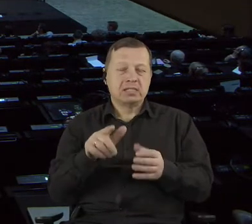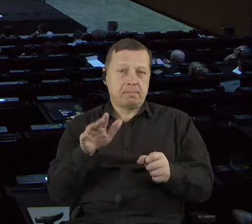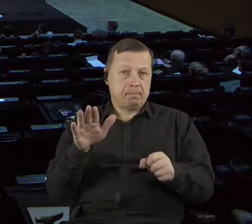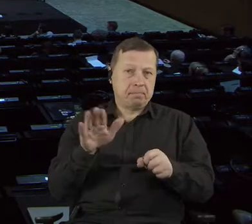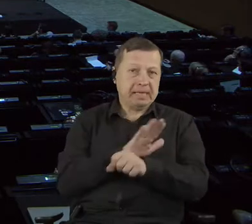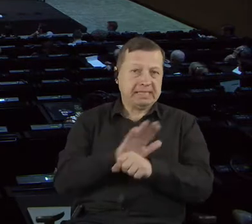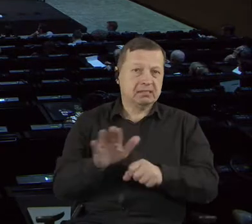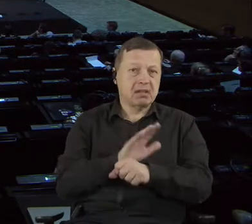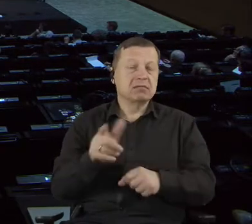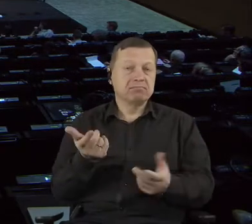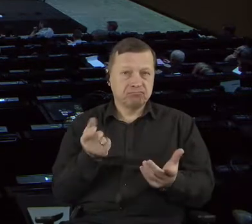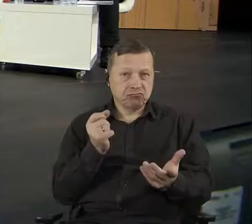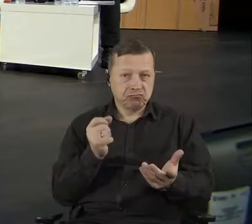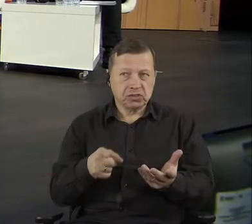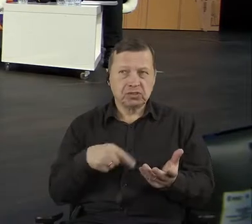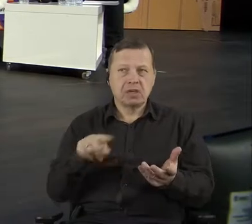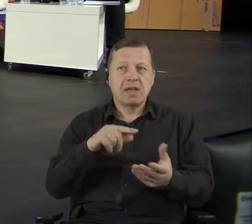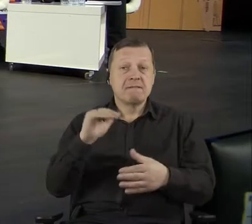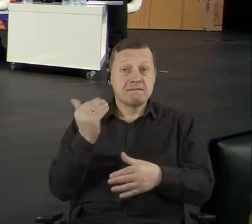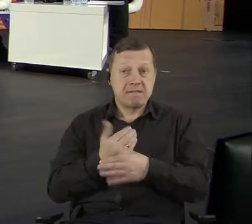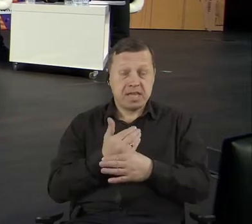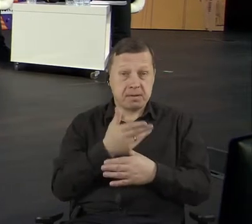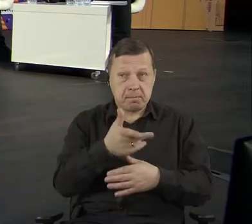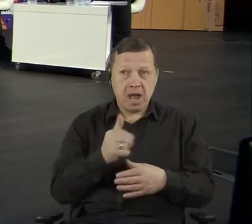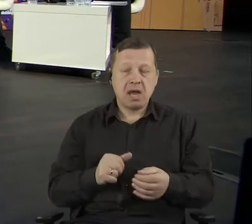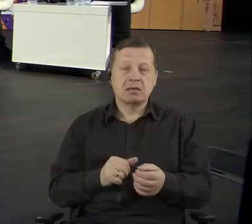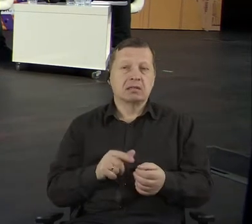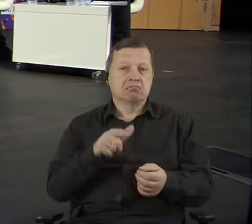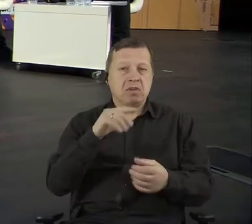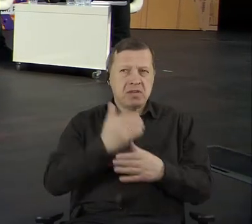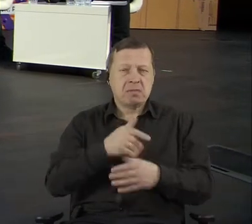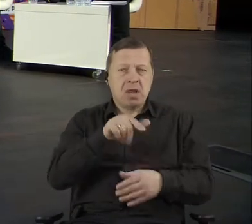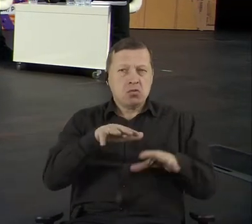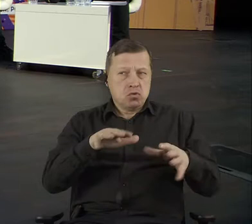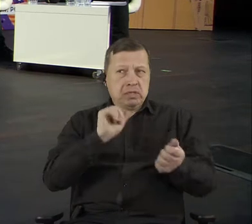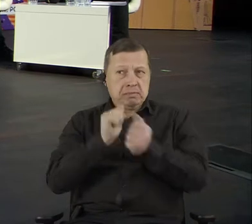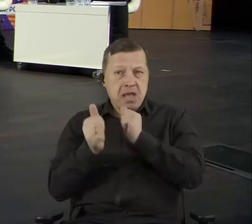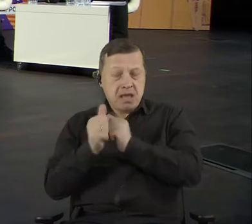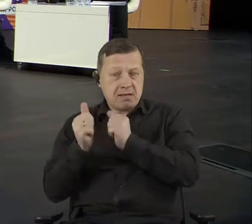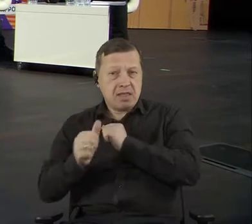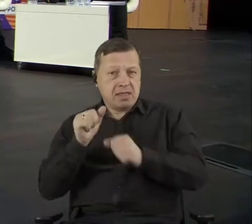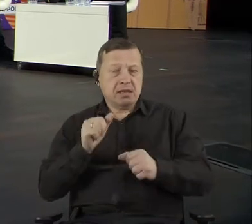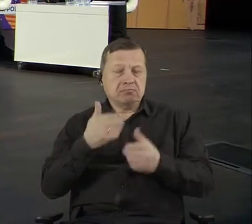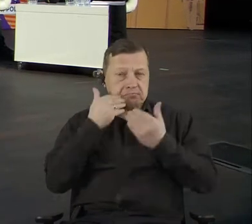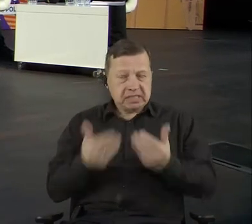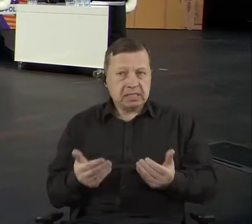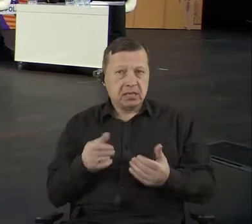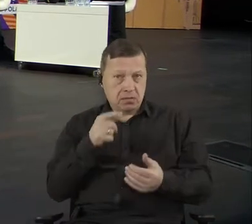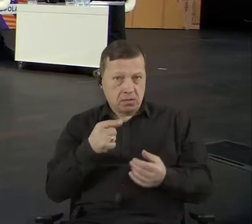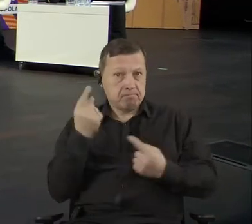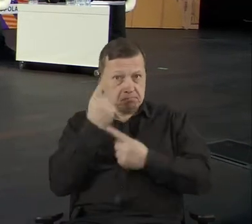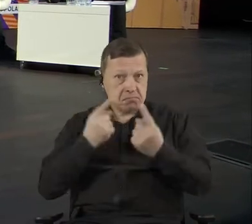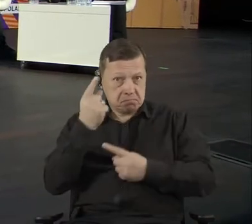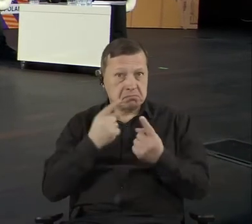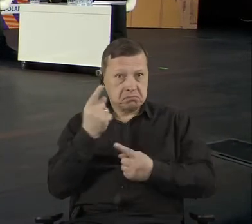What is, is, this the key to your view is the, is the, the, business orientation, the